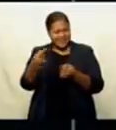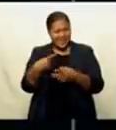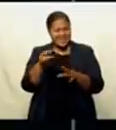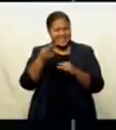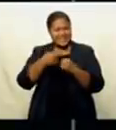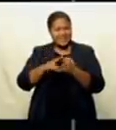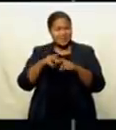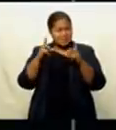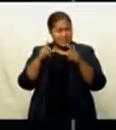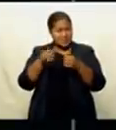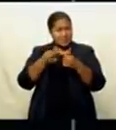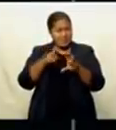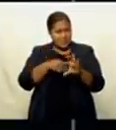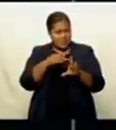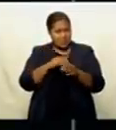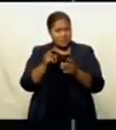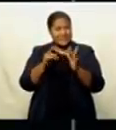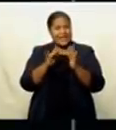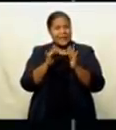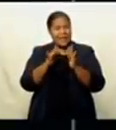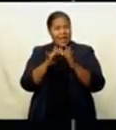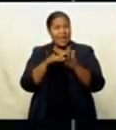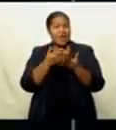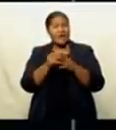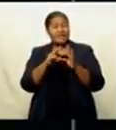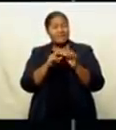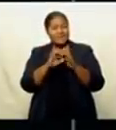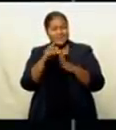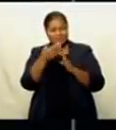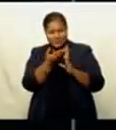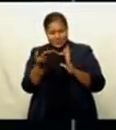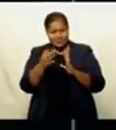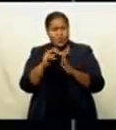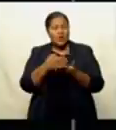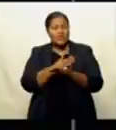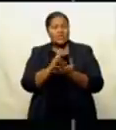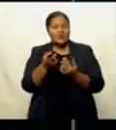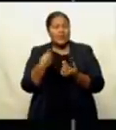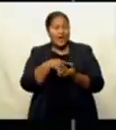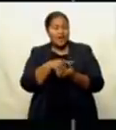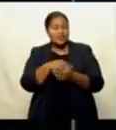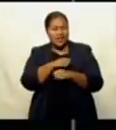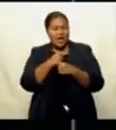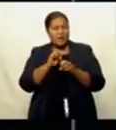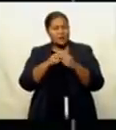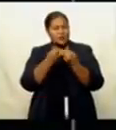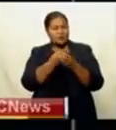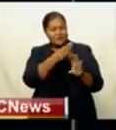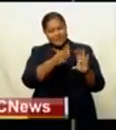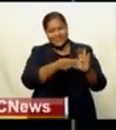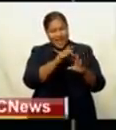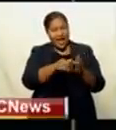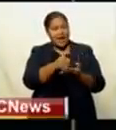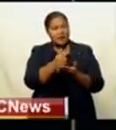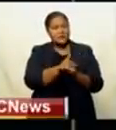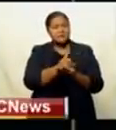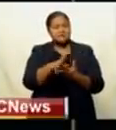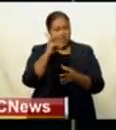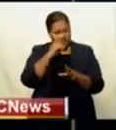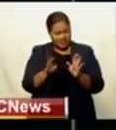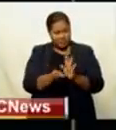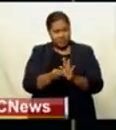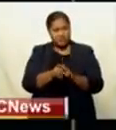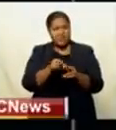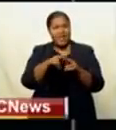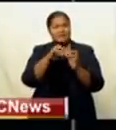and videos, email fbcnews at fbc.com.fj or share it with us via our various social media accounts. You can also download the